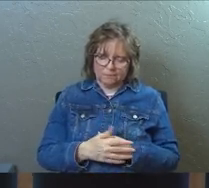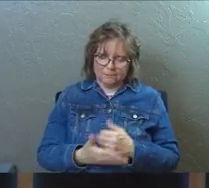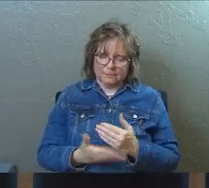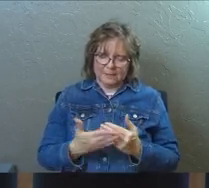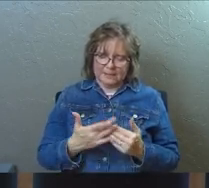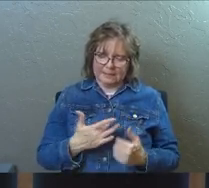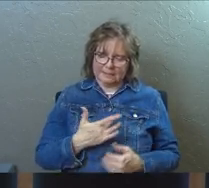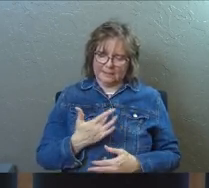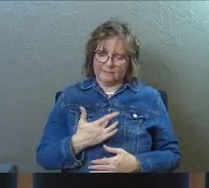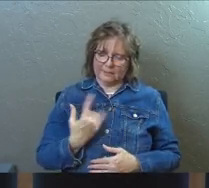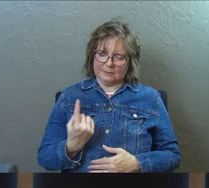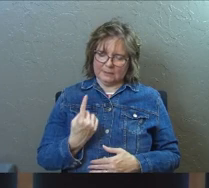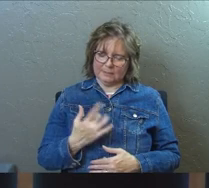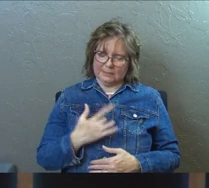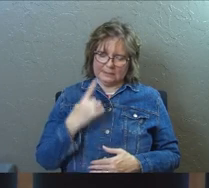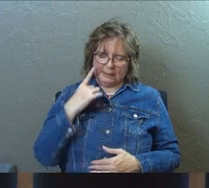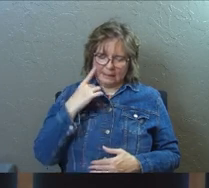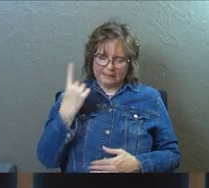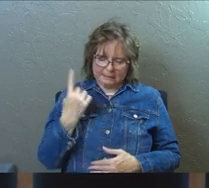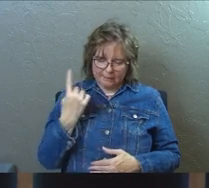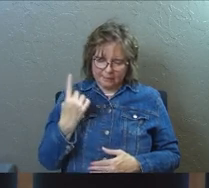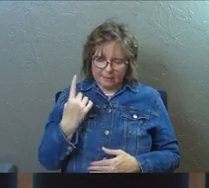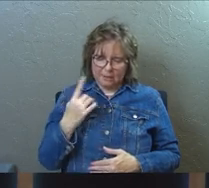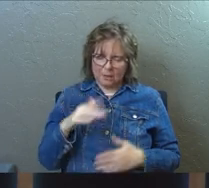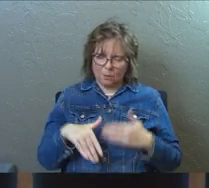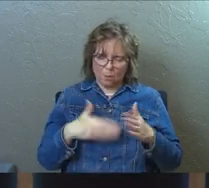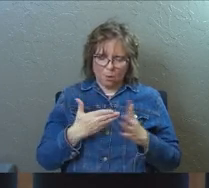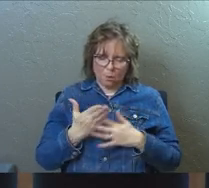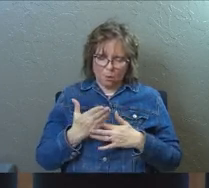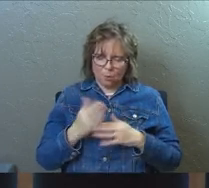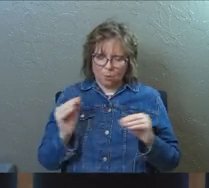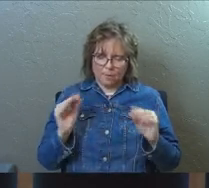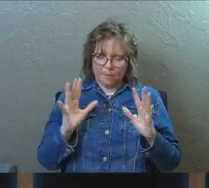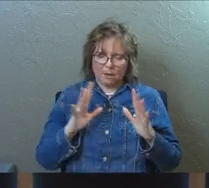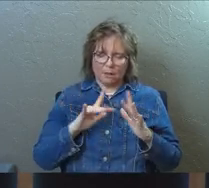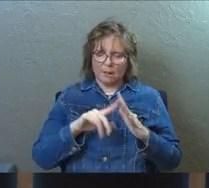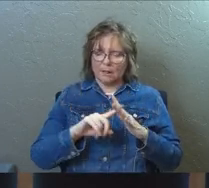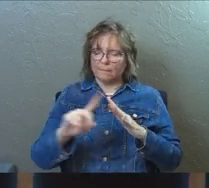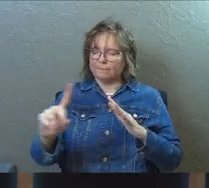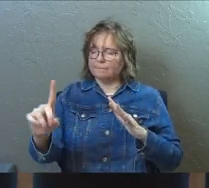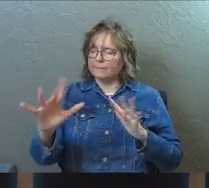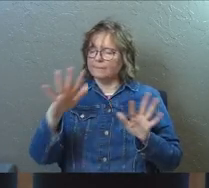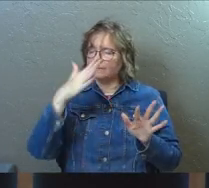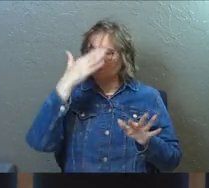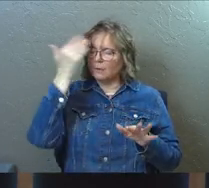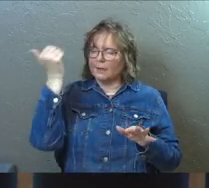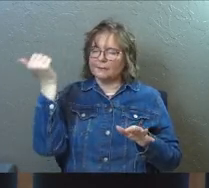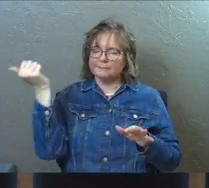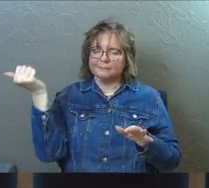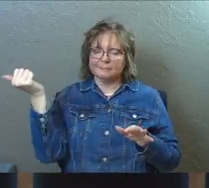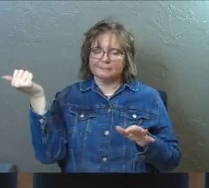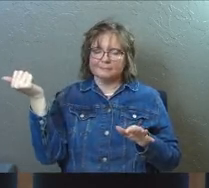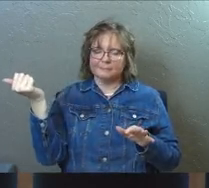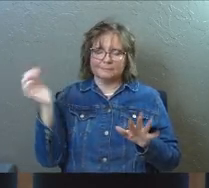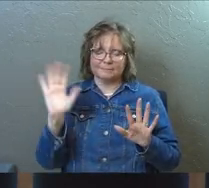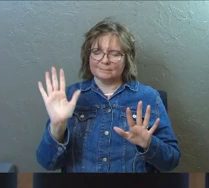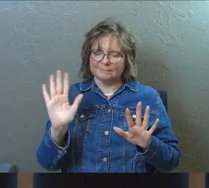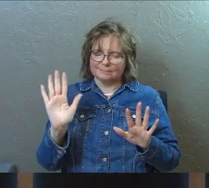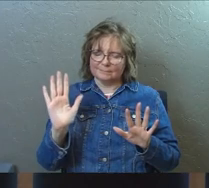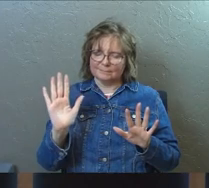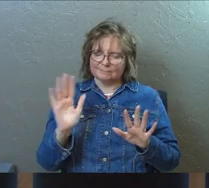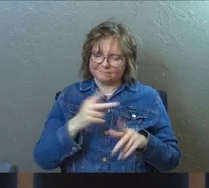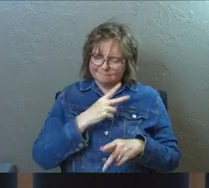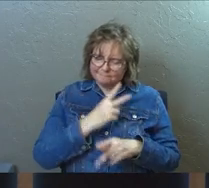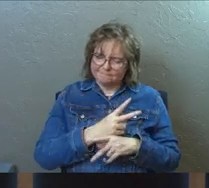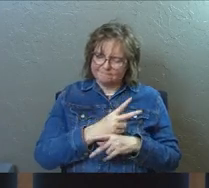It's easy to feel something. It's easy to think something and walk out through those magic doors and just forget all about it. But God, give